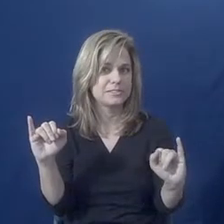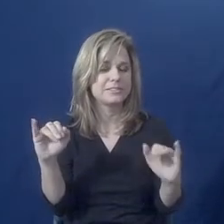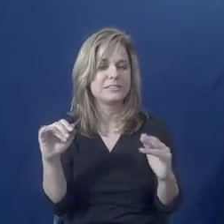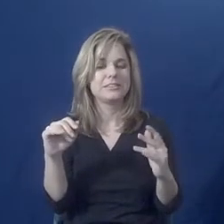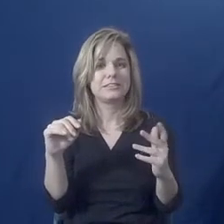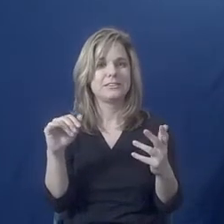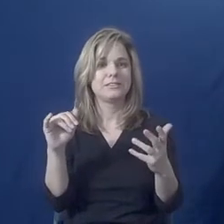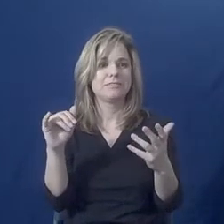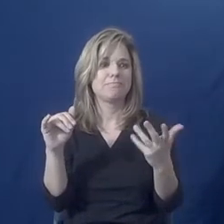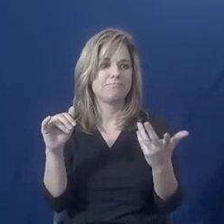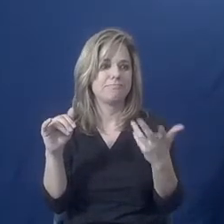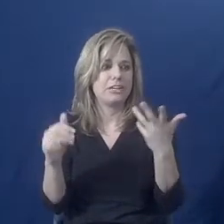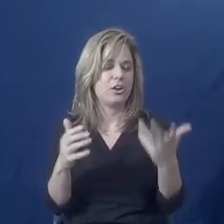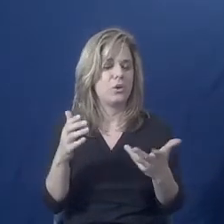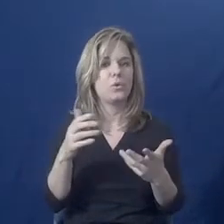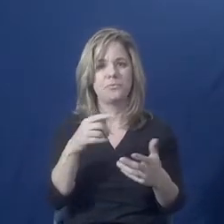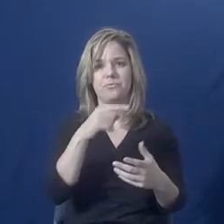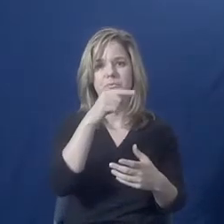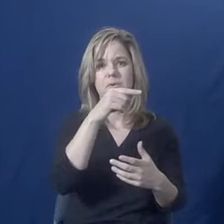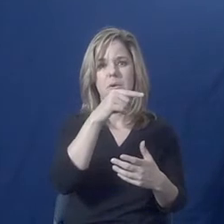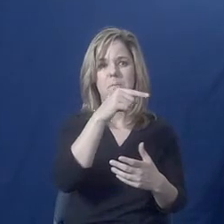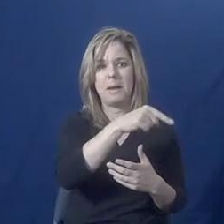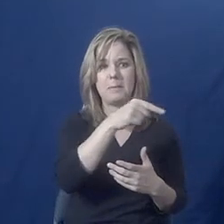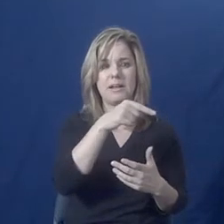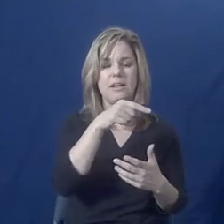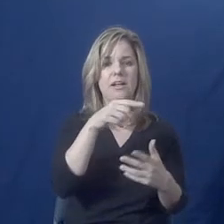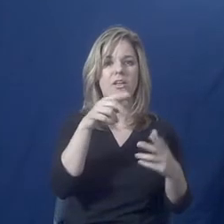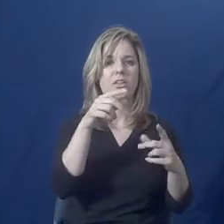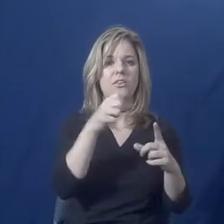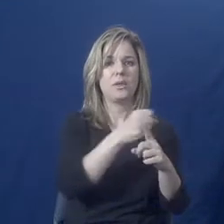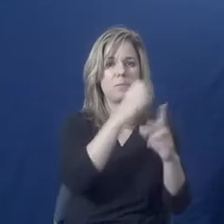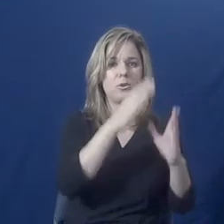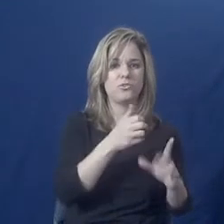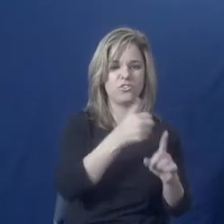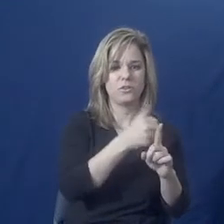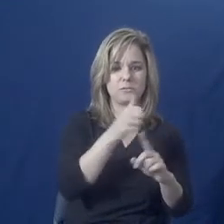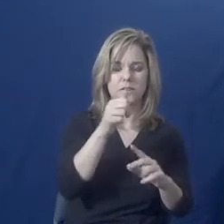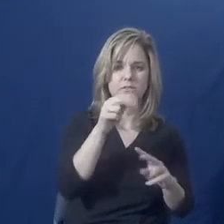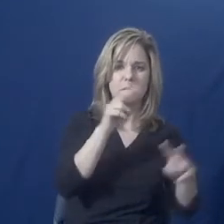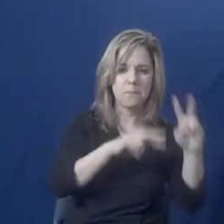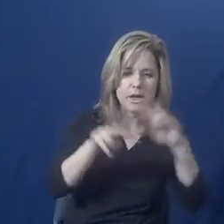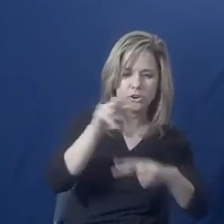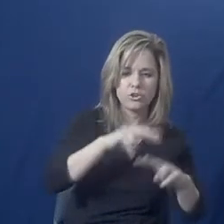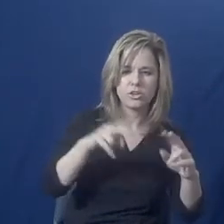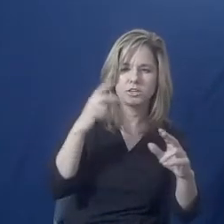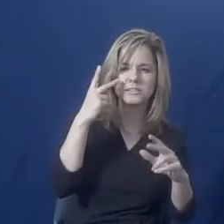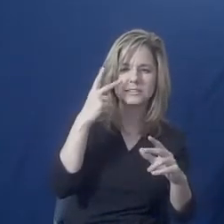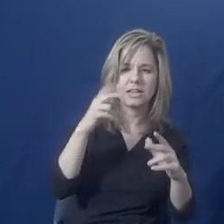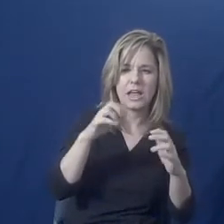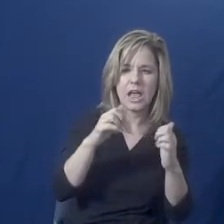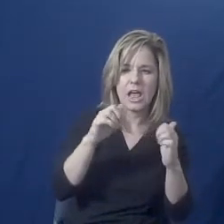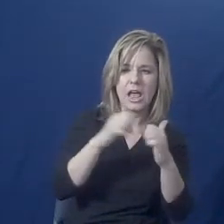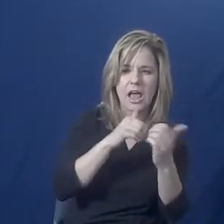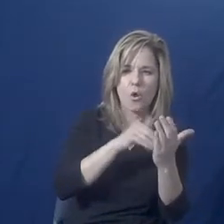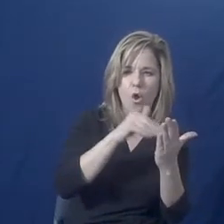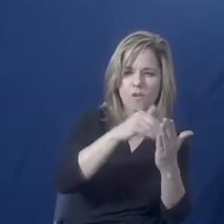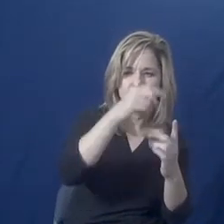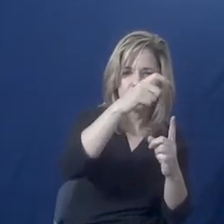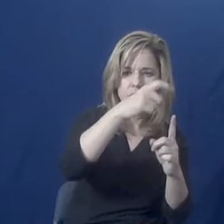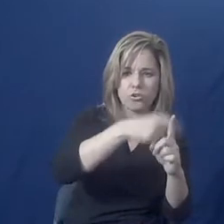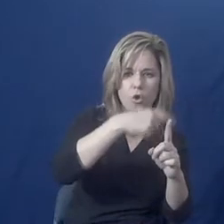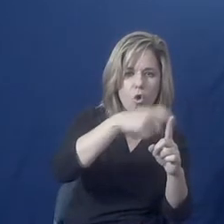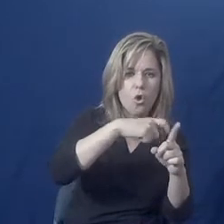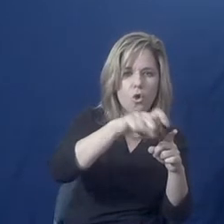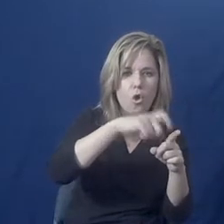abuser is monitoring and could actually be able to use to track you down once you've left, then that might not be a safe